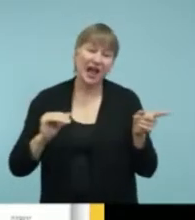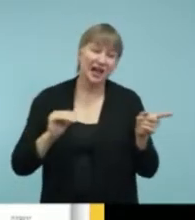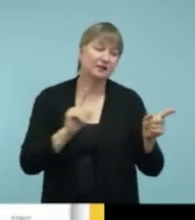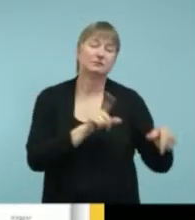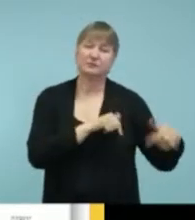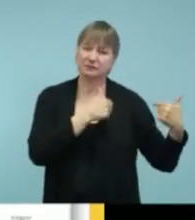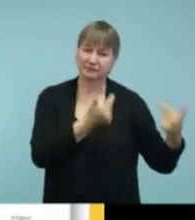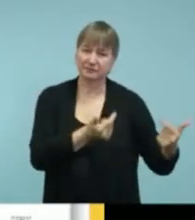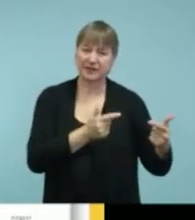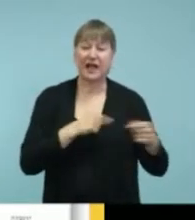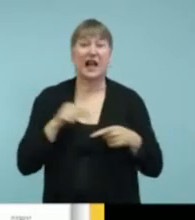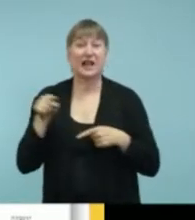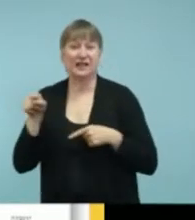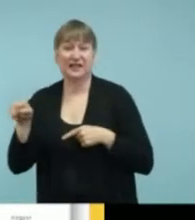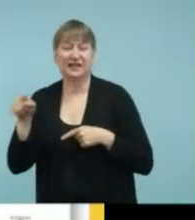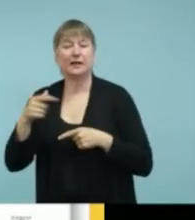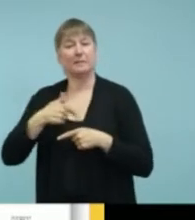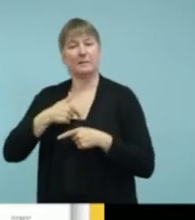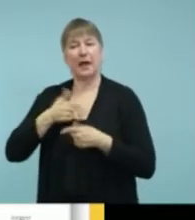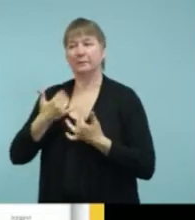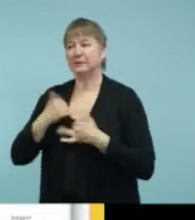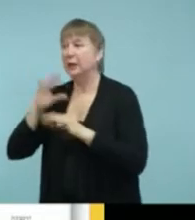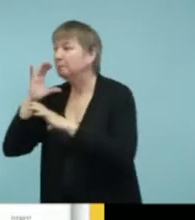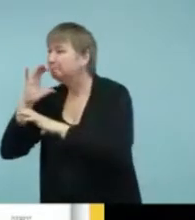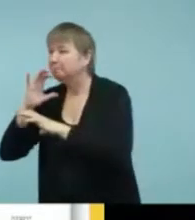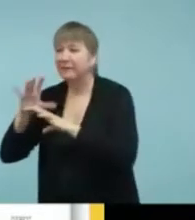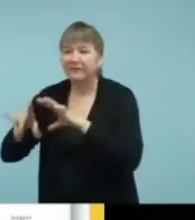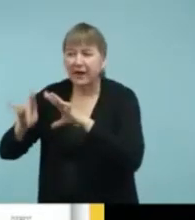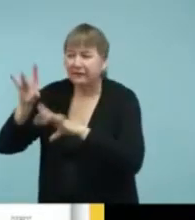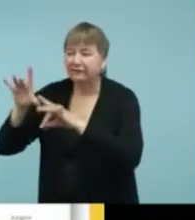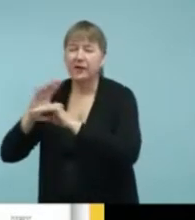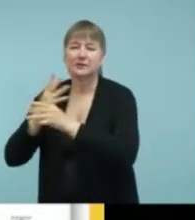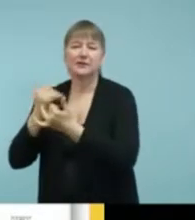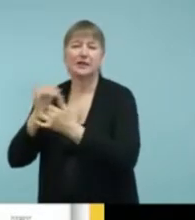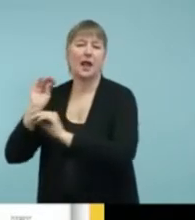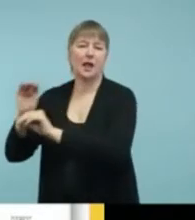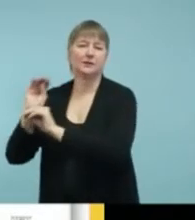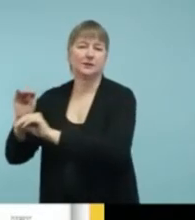the Android list. Okay. The next page, please.